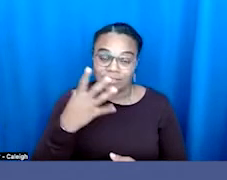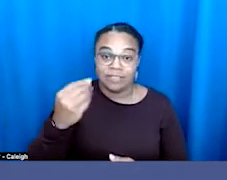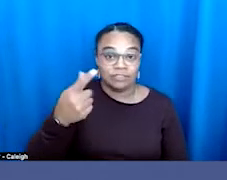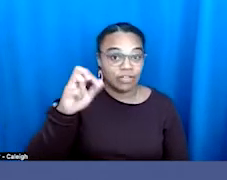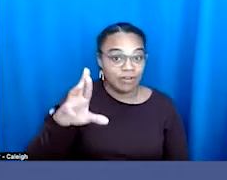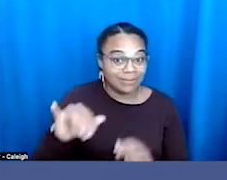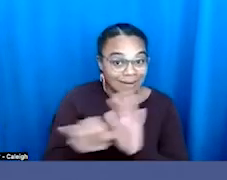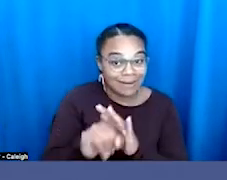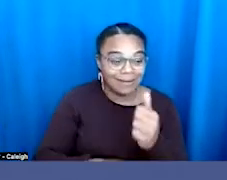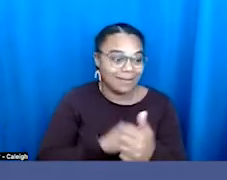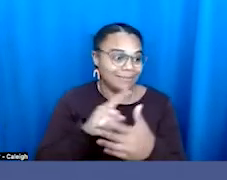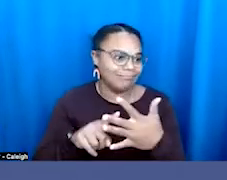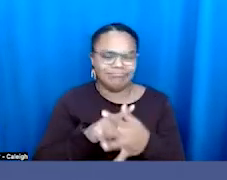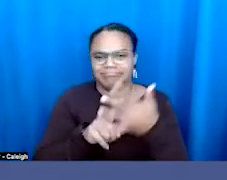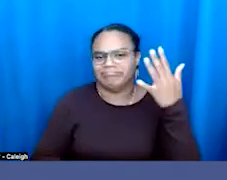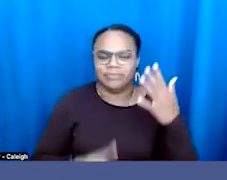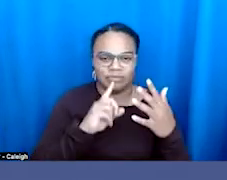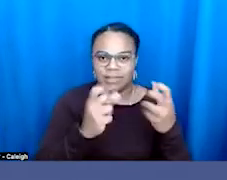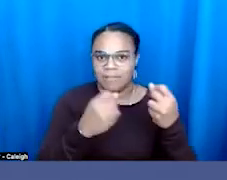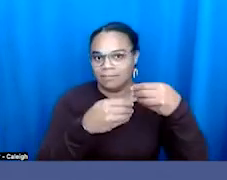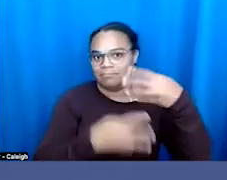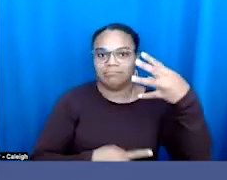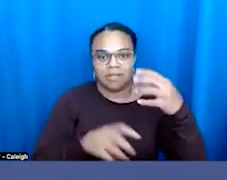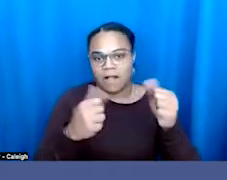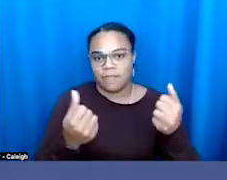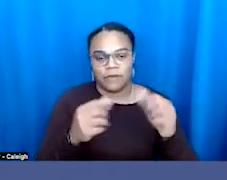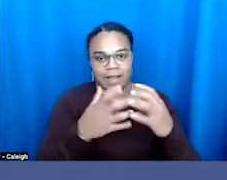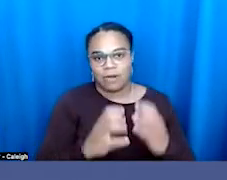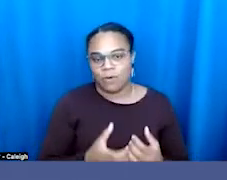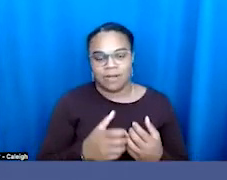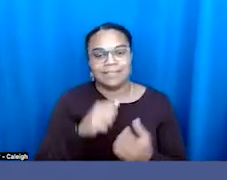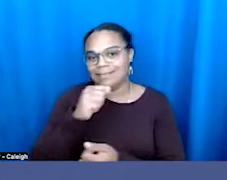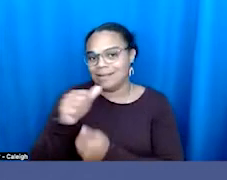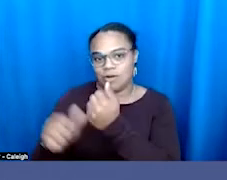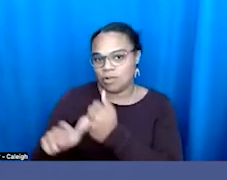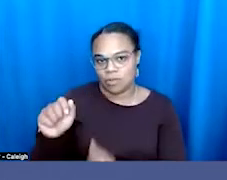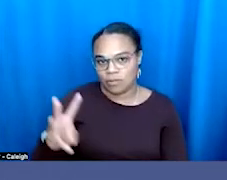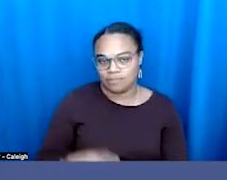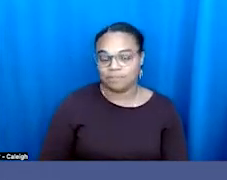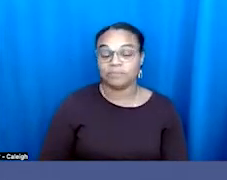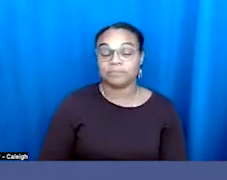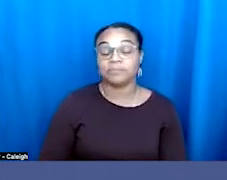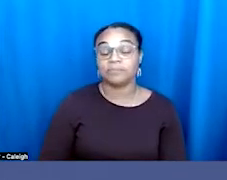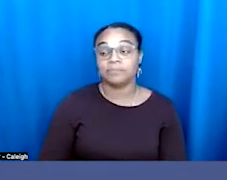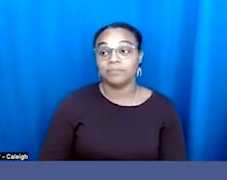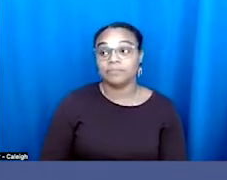host of other categories that were not contemplated under law. Another big thing about these is that they closed the